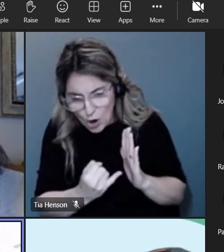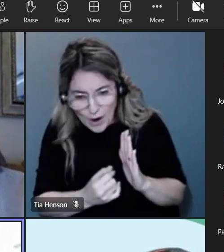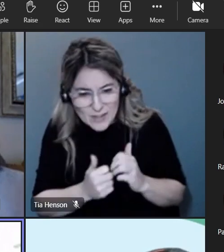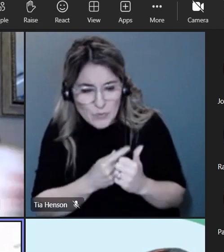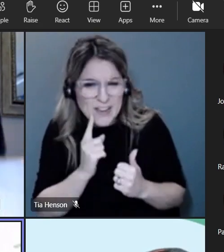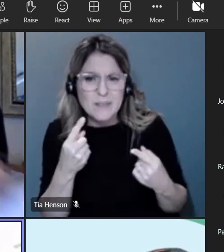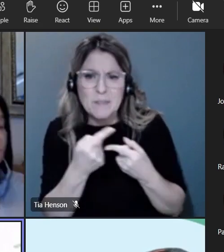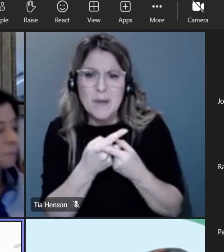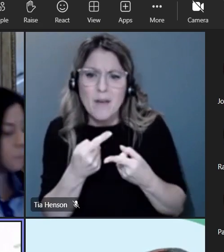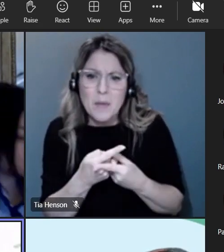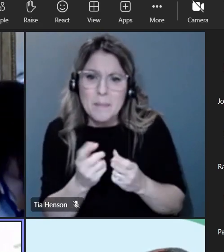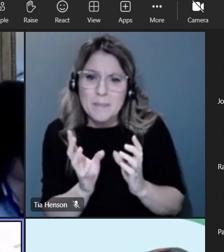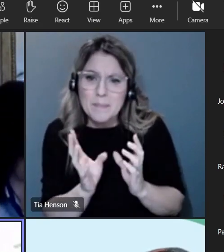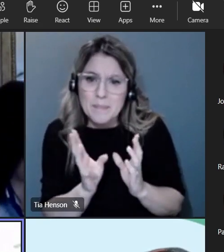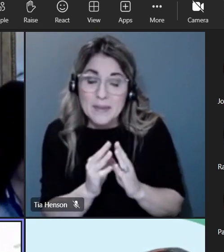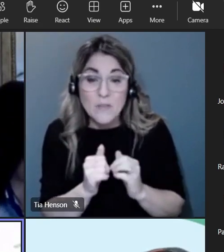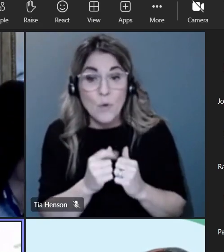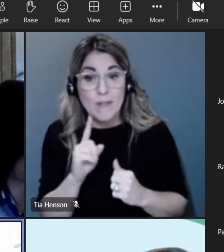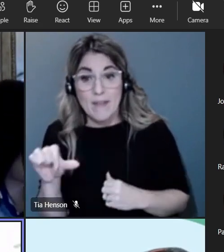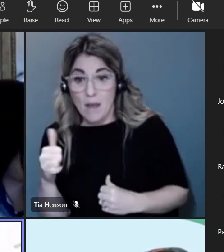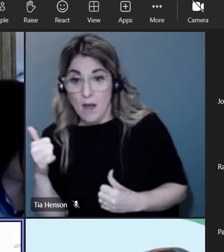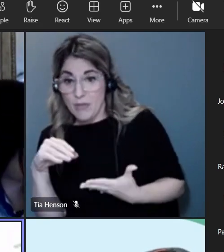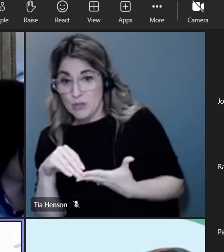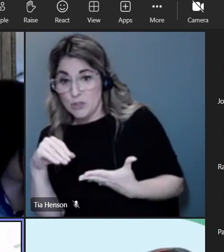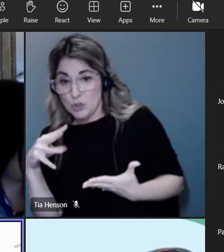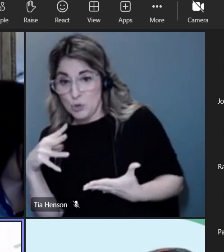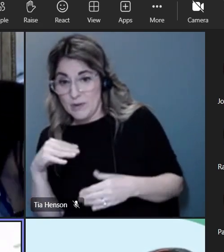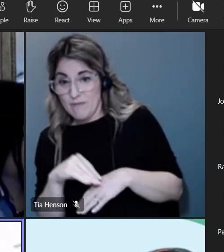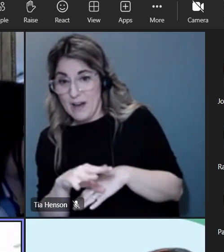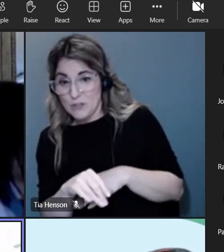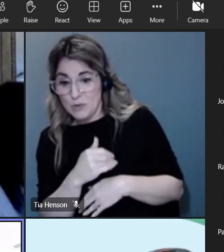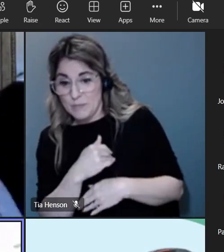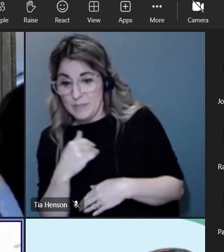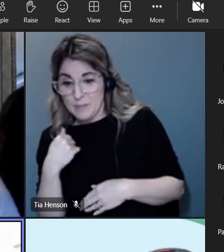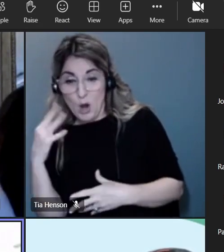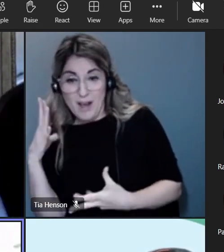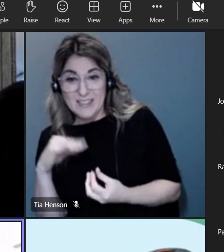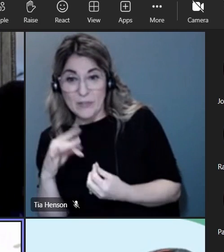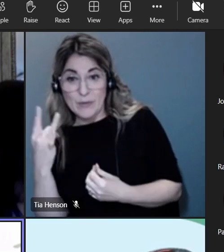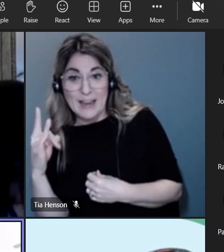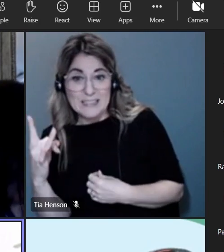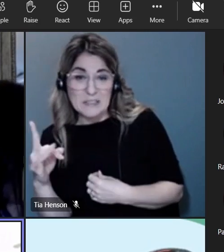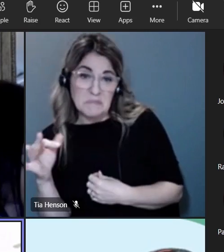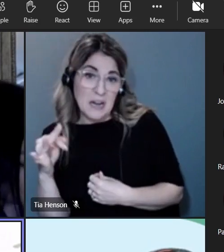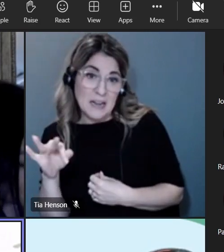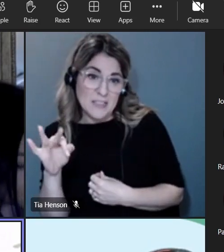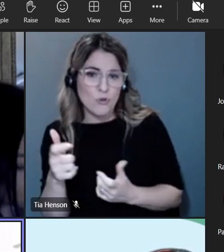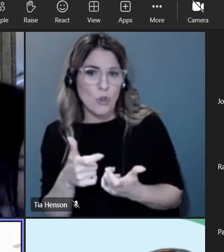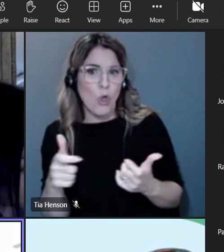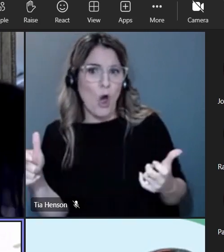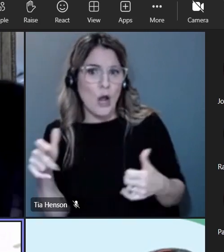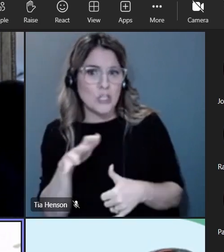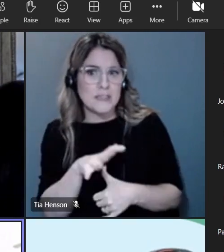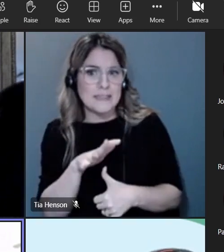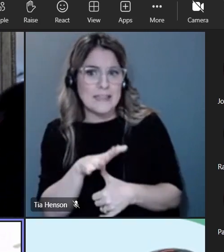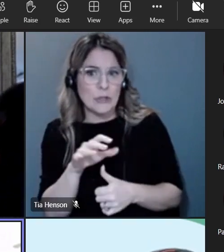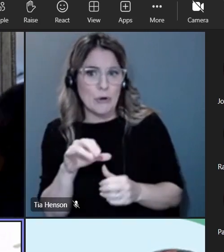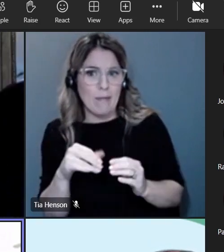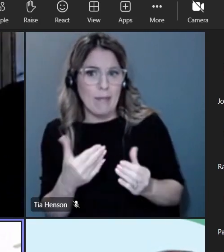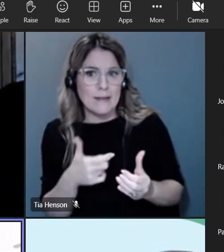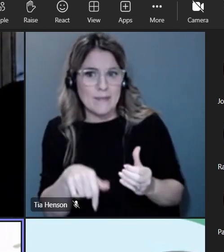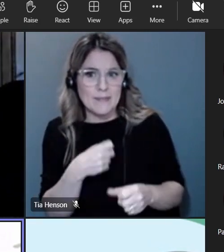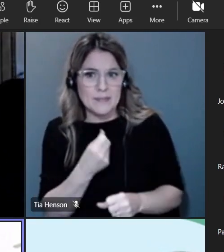additional student advisory members joining us i think we'll have about 18 or 19. we have a large senior class this year